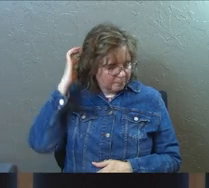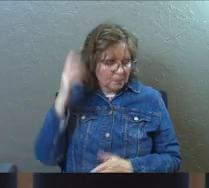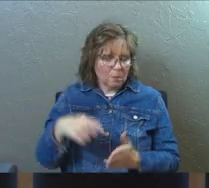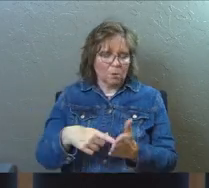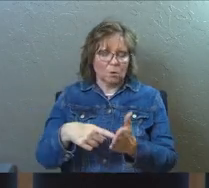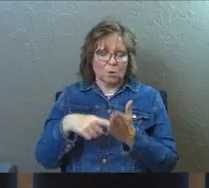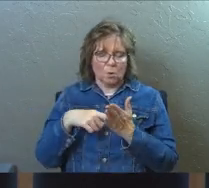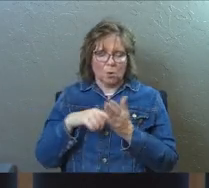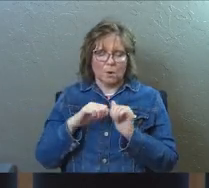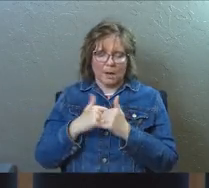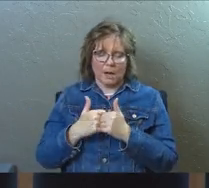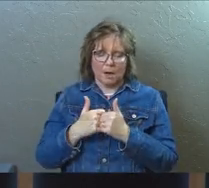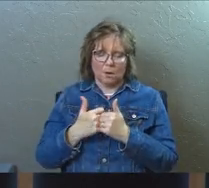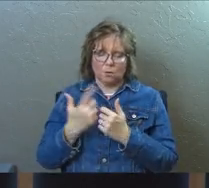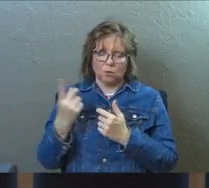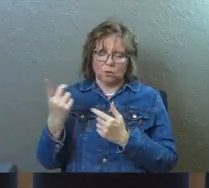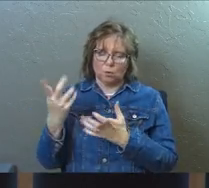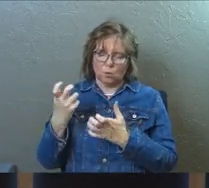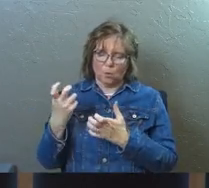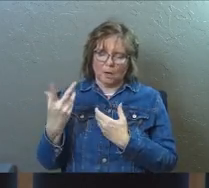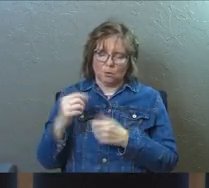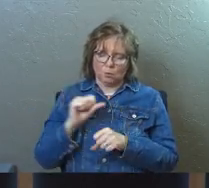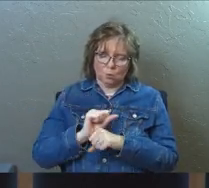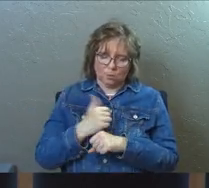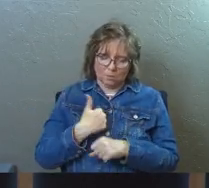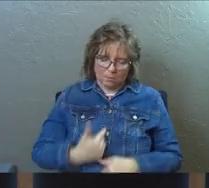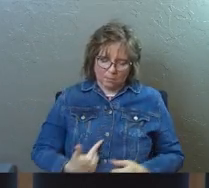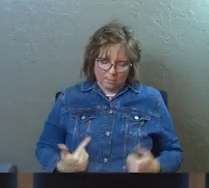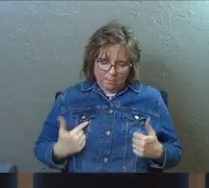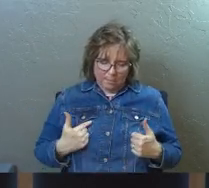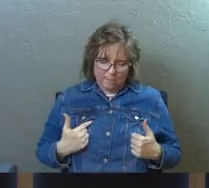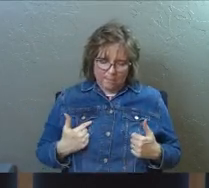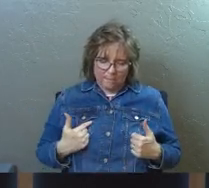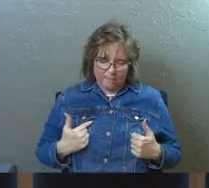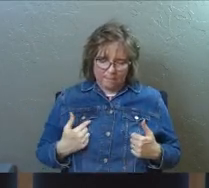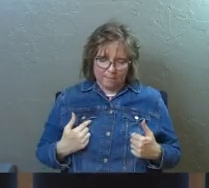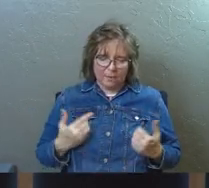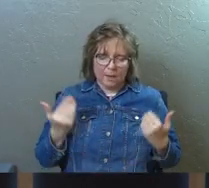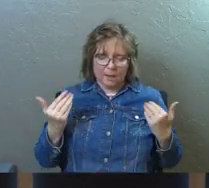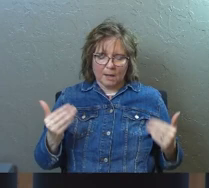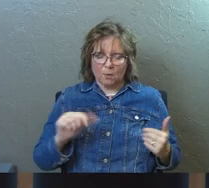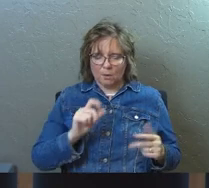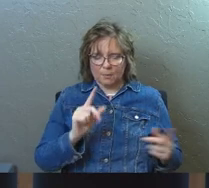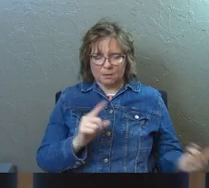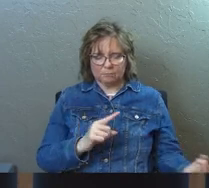Show us how you want to move in our life. Let others come and confirm it.